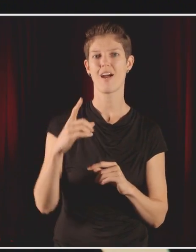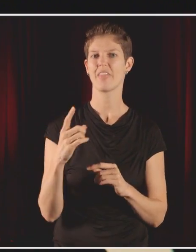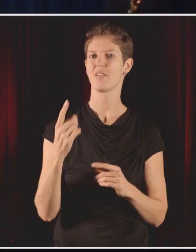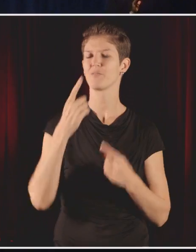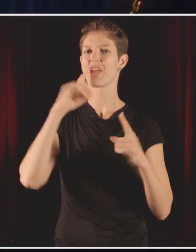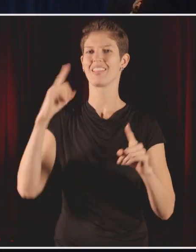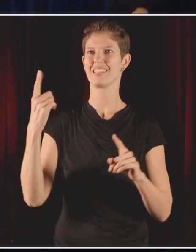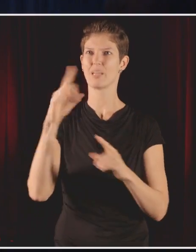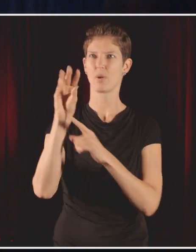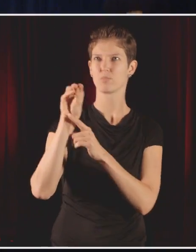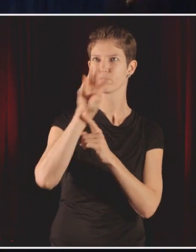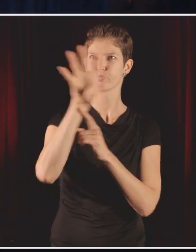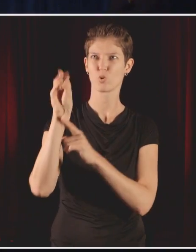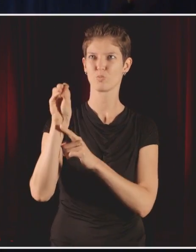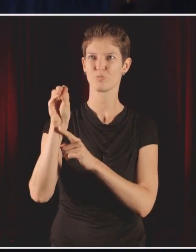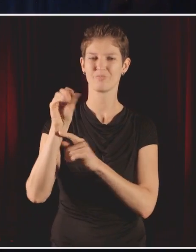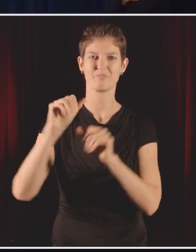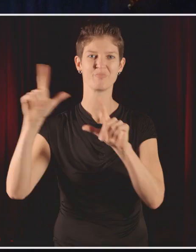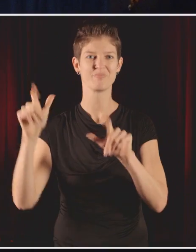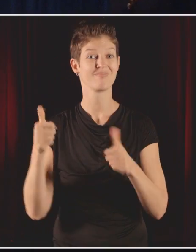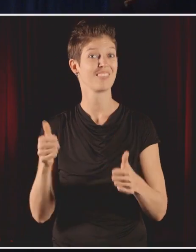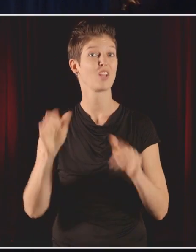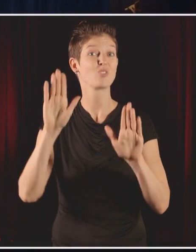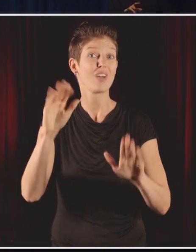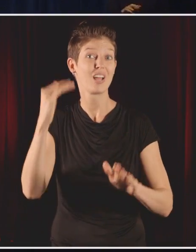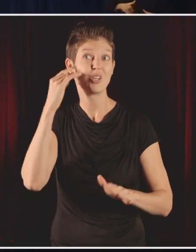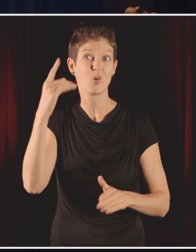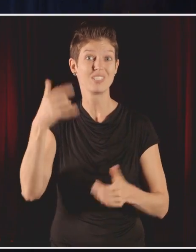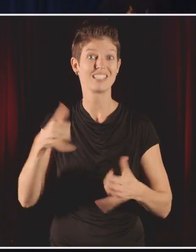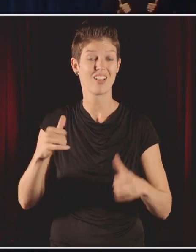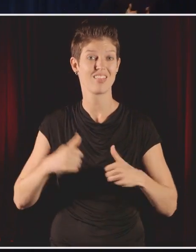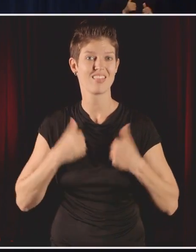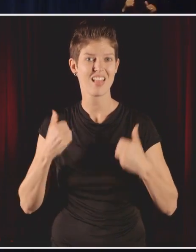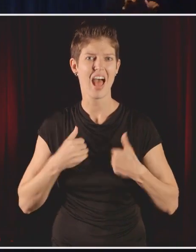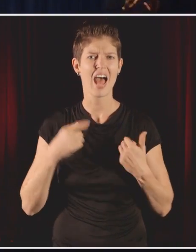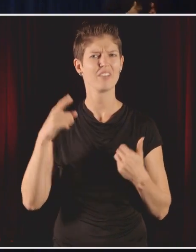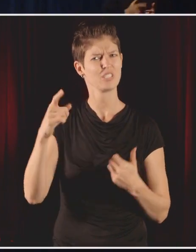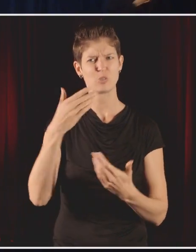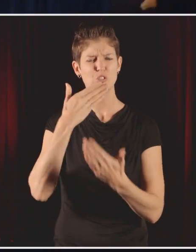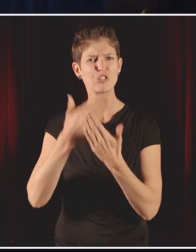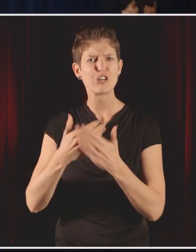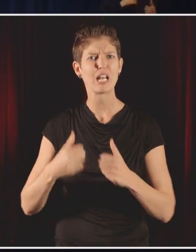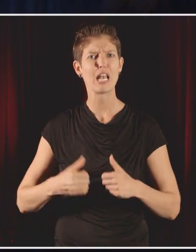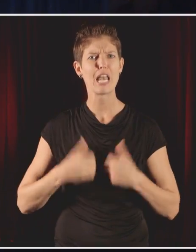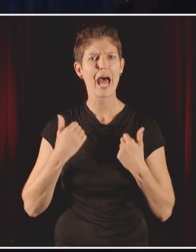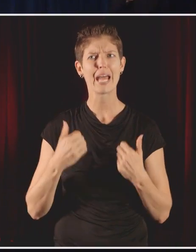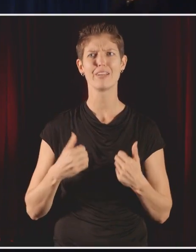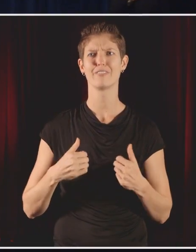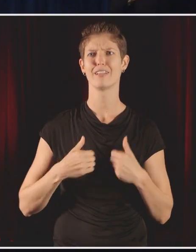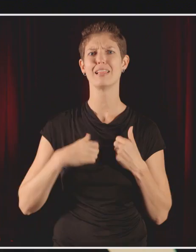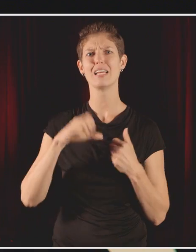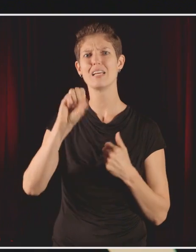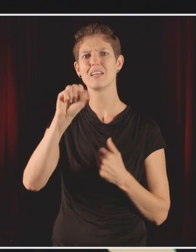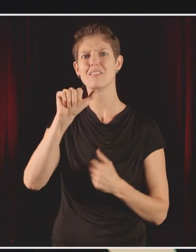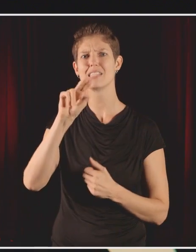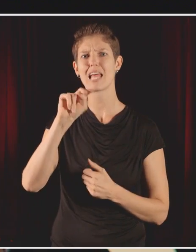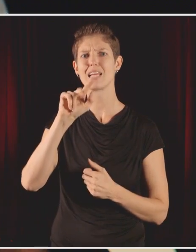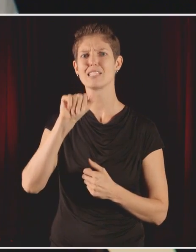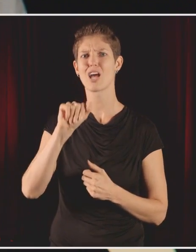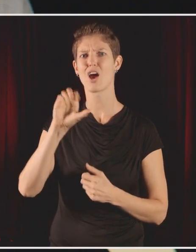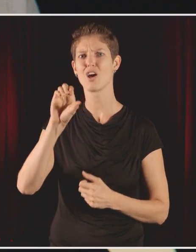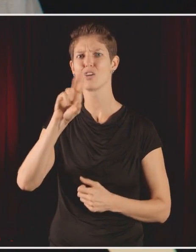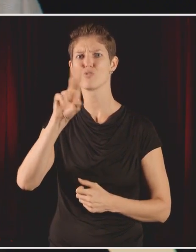know that Stephen Jr. is well and having a great life. lives in Santa Cruz Island where he's got a family. He still